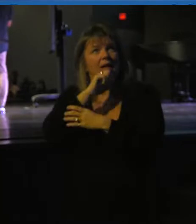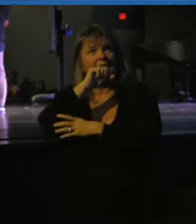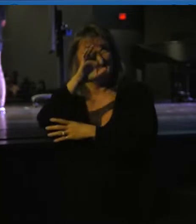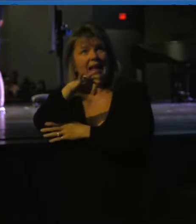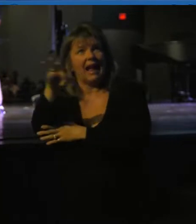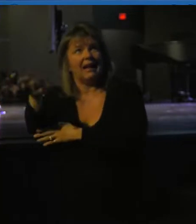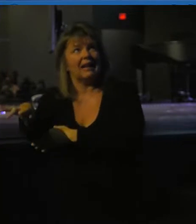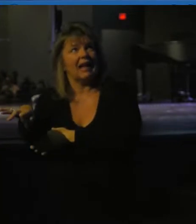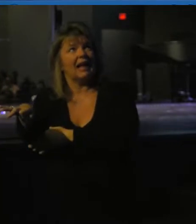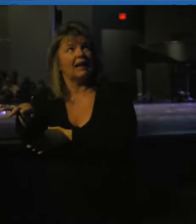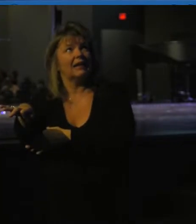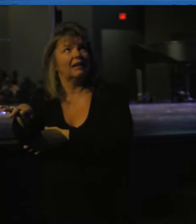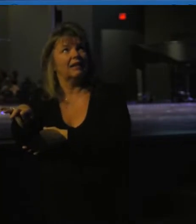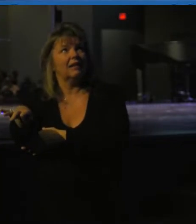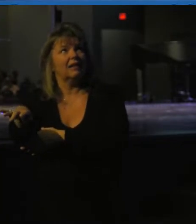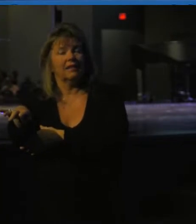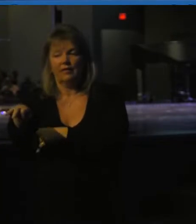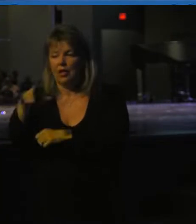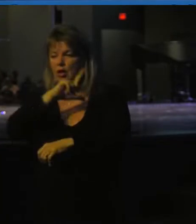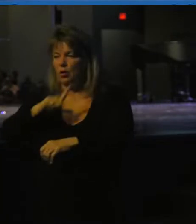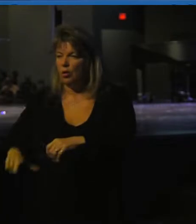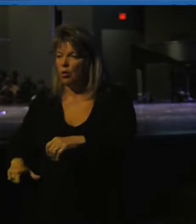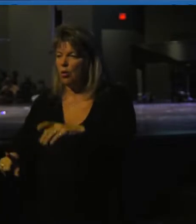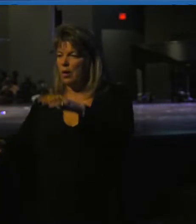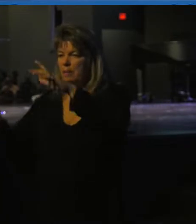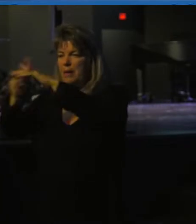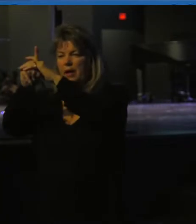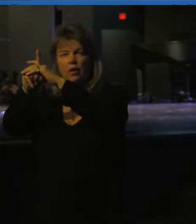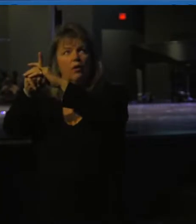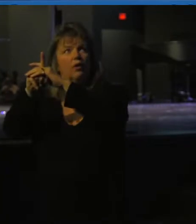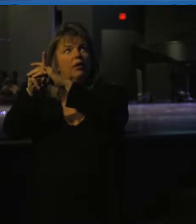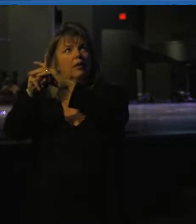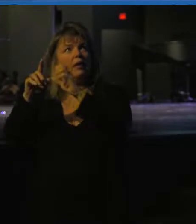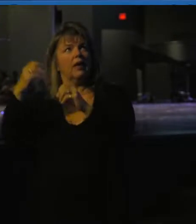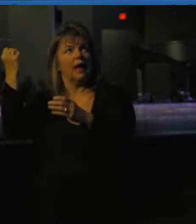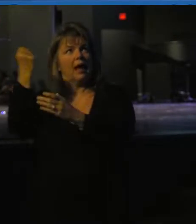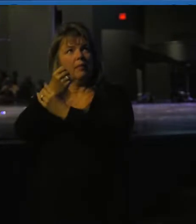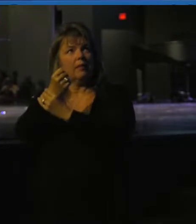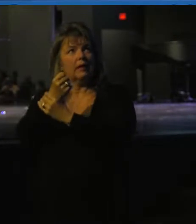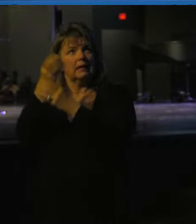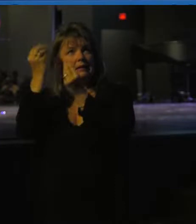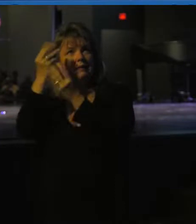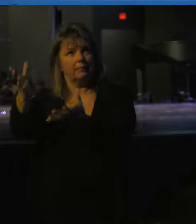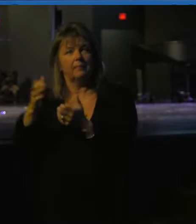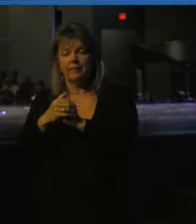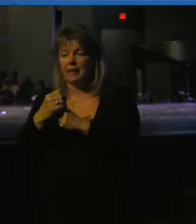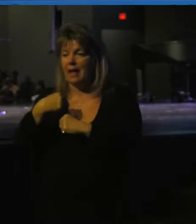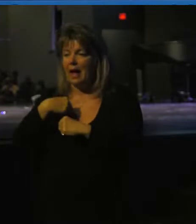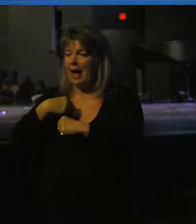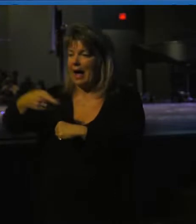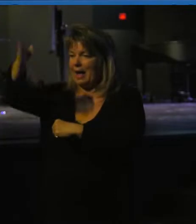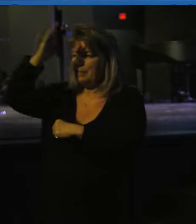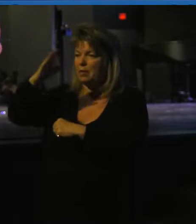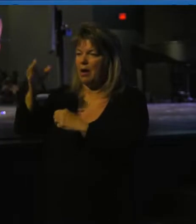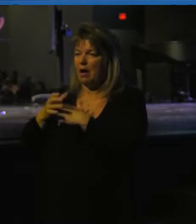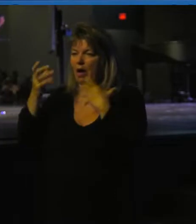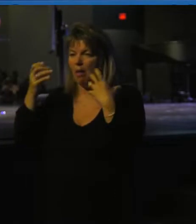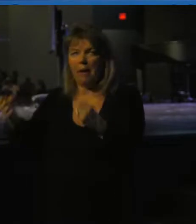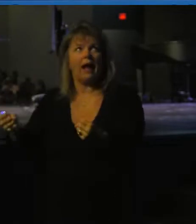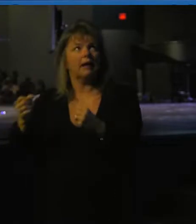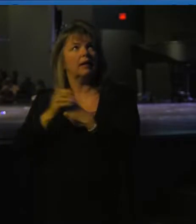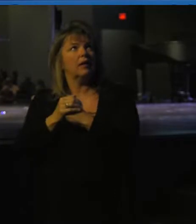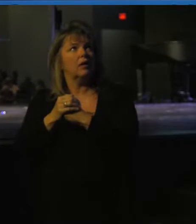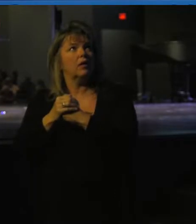99 years old, the Lord appeared to Abram and said to him, I am God almighty.